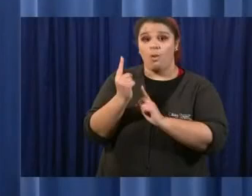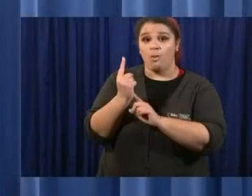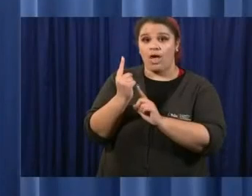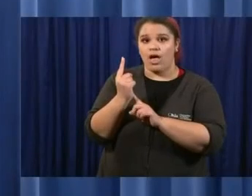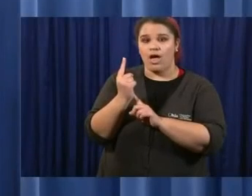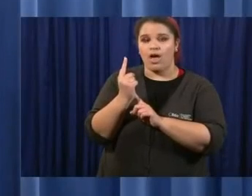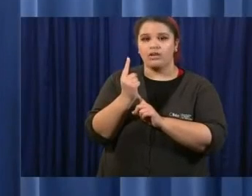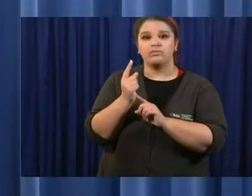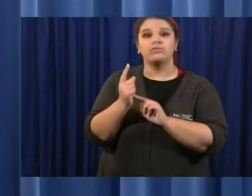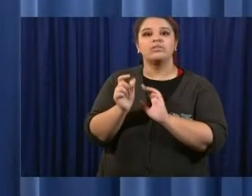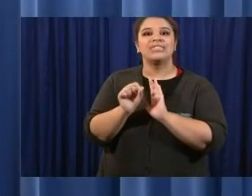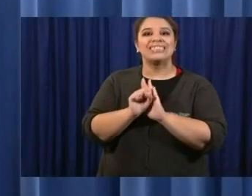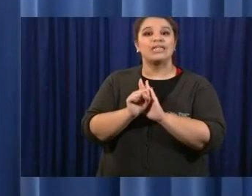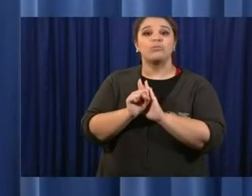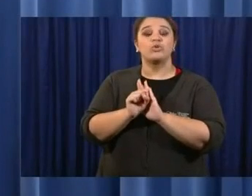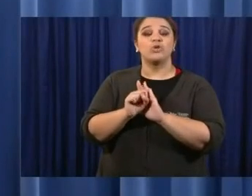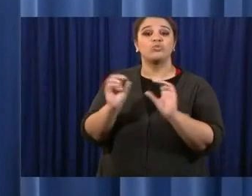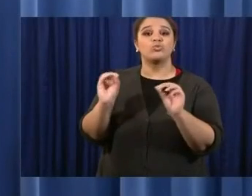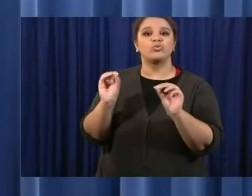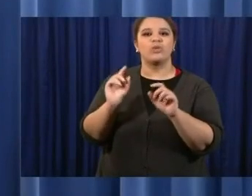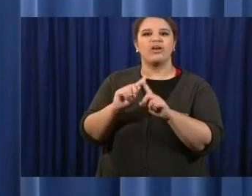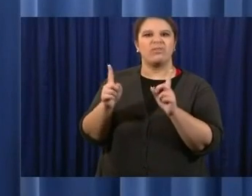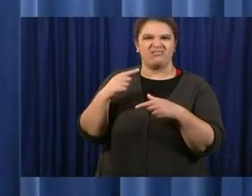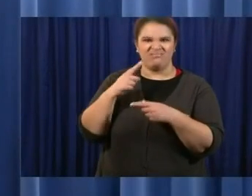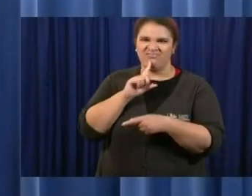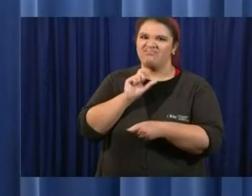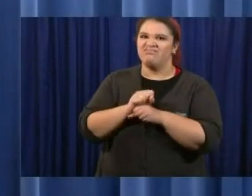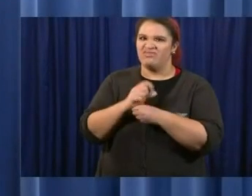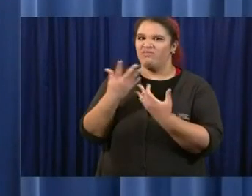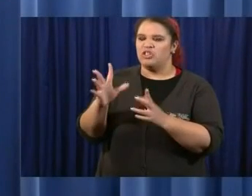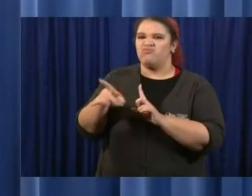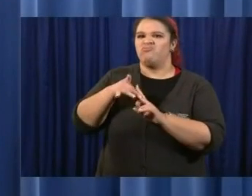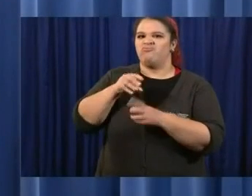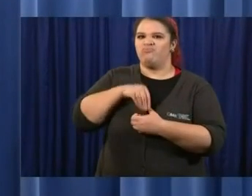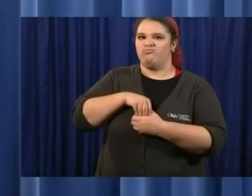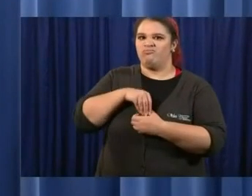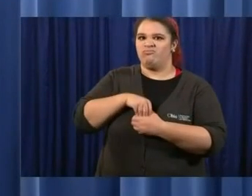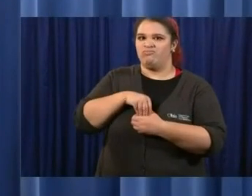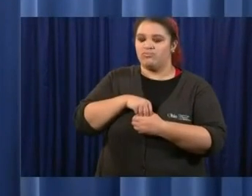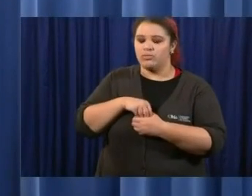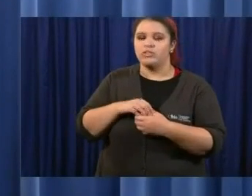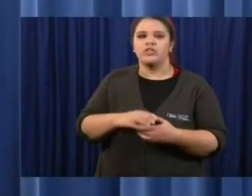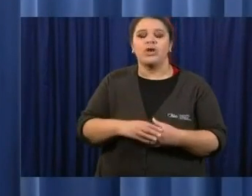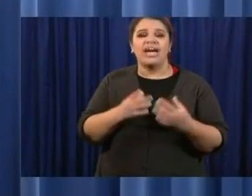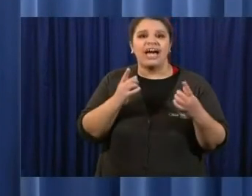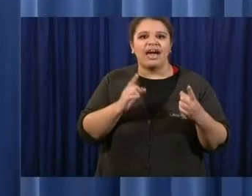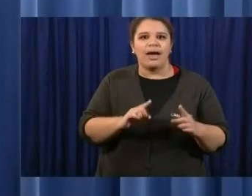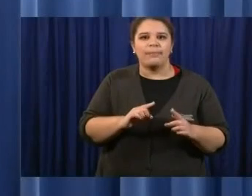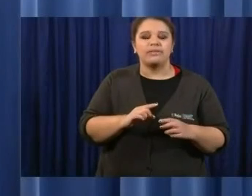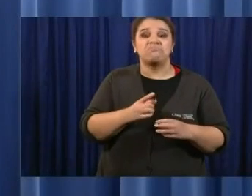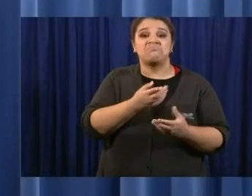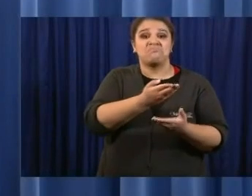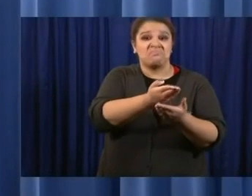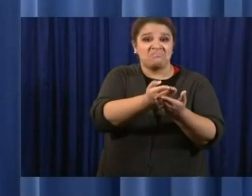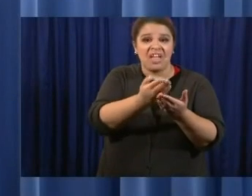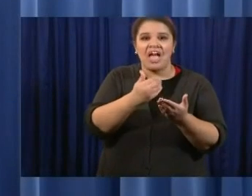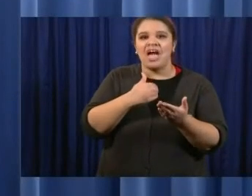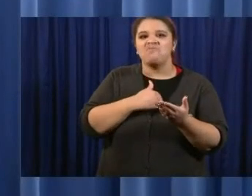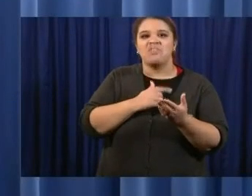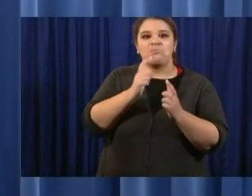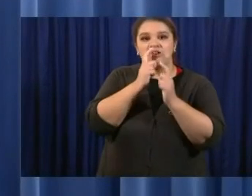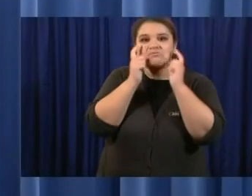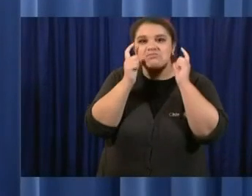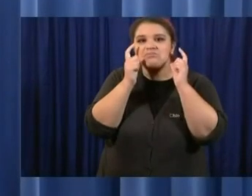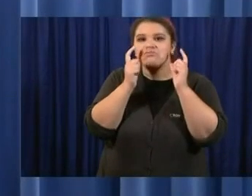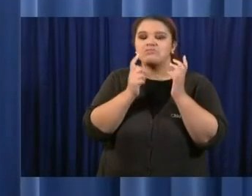to go to work or to eat at that restaurant? If you have a mask and you wash your hands and as governor mentioned, as we